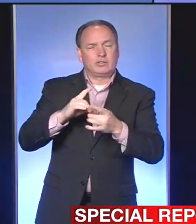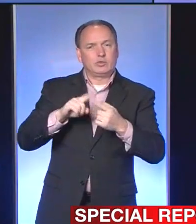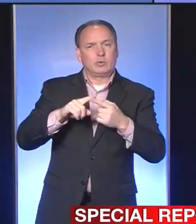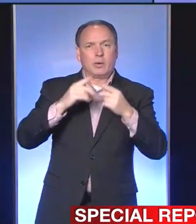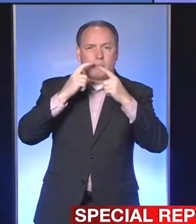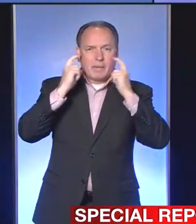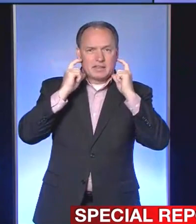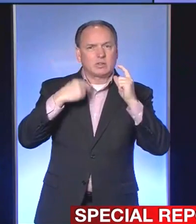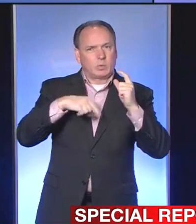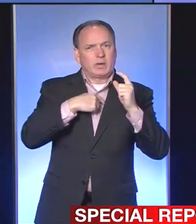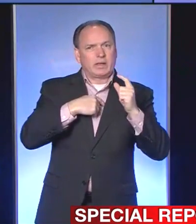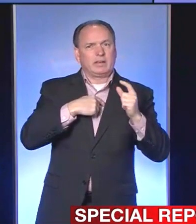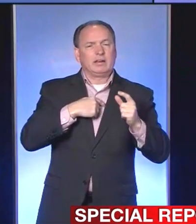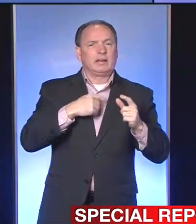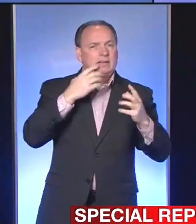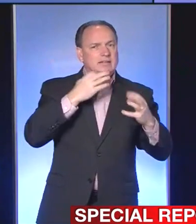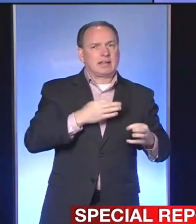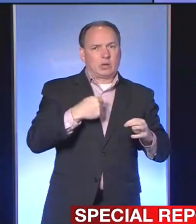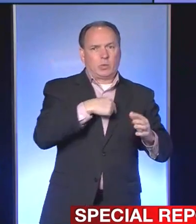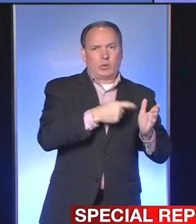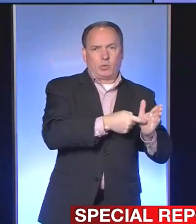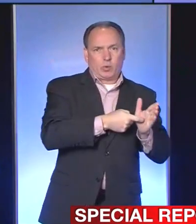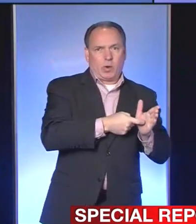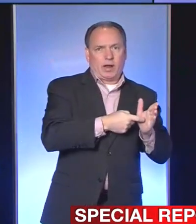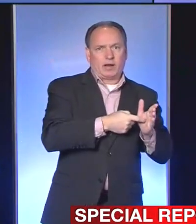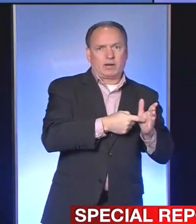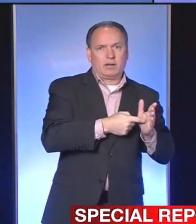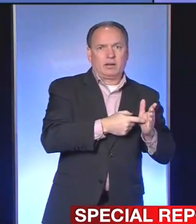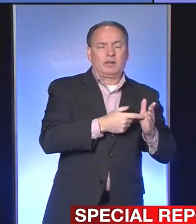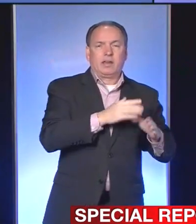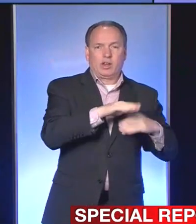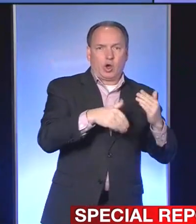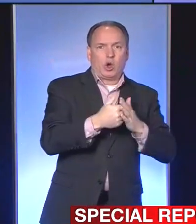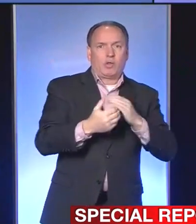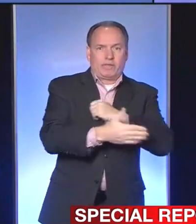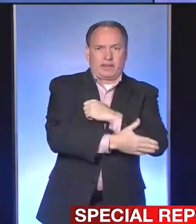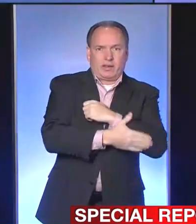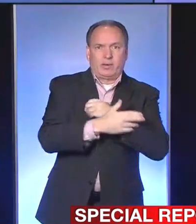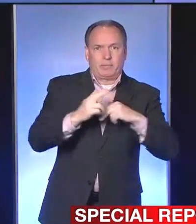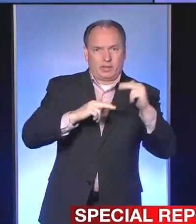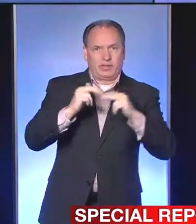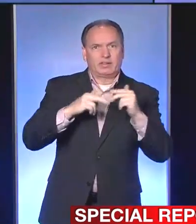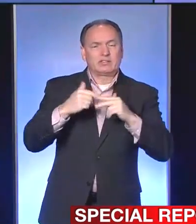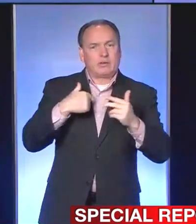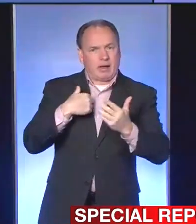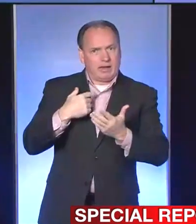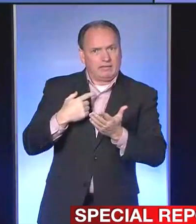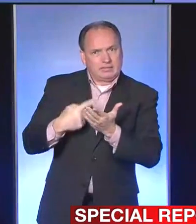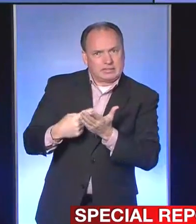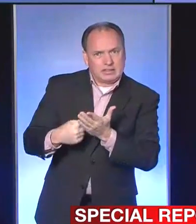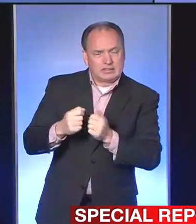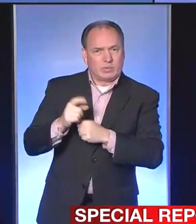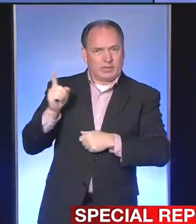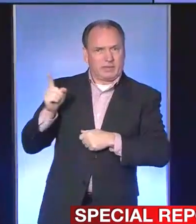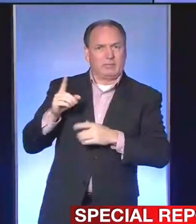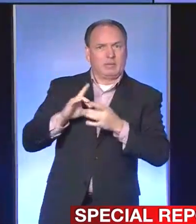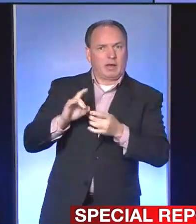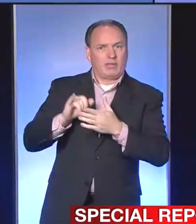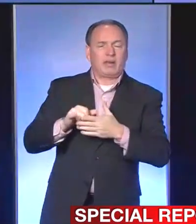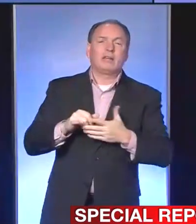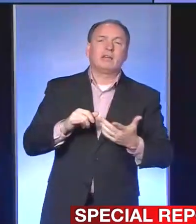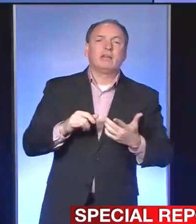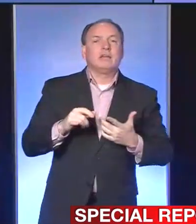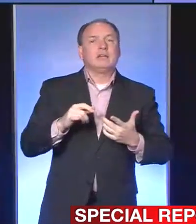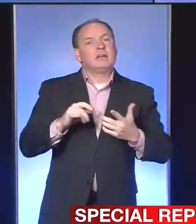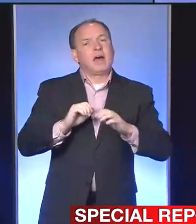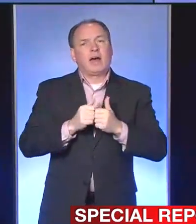had determined that we were going to require masks to be worn in all county buildings. So I've spoken to him about that and about wearing masks